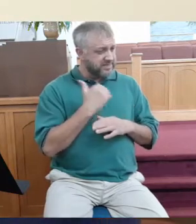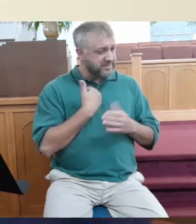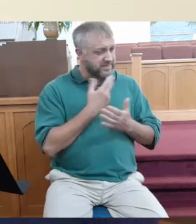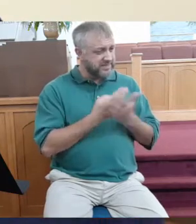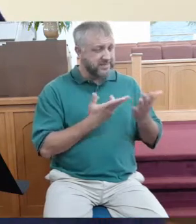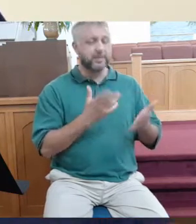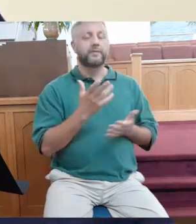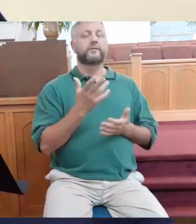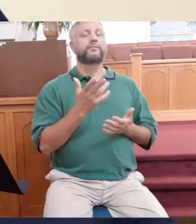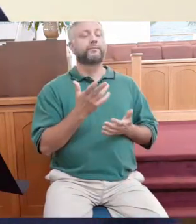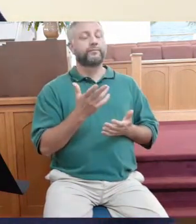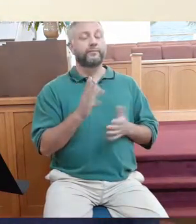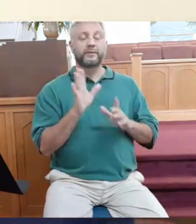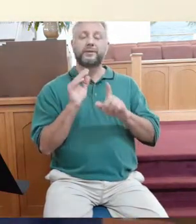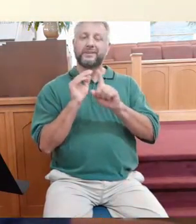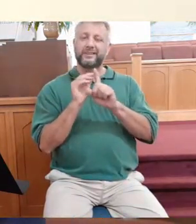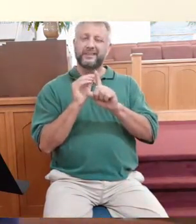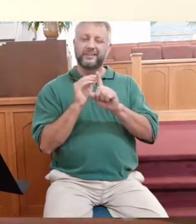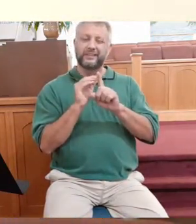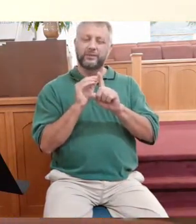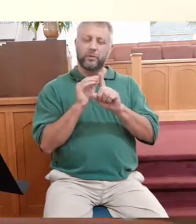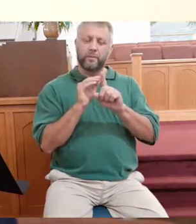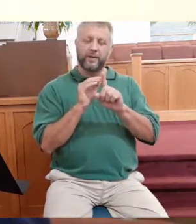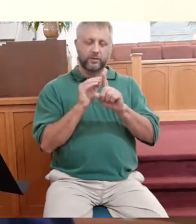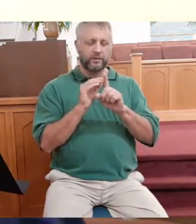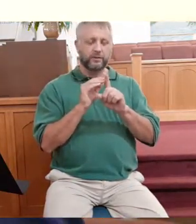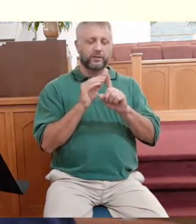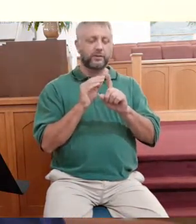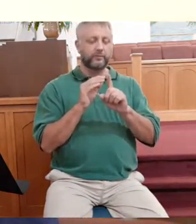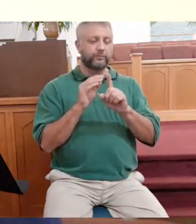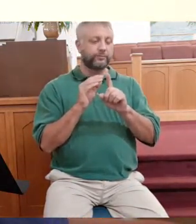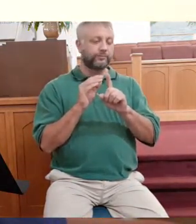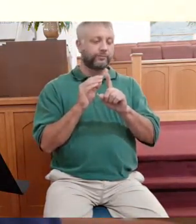remind you of something very, very easy, very easy for you to grasp this morning.